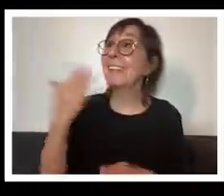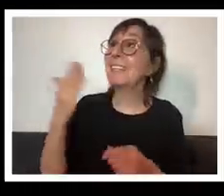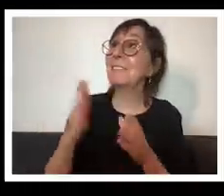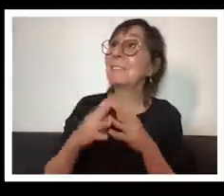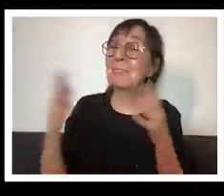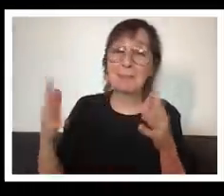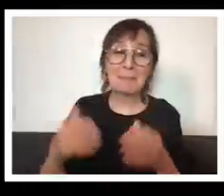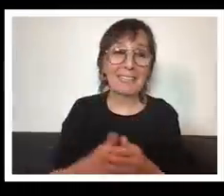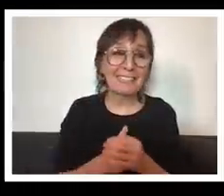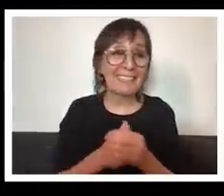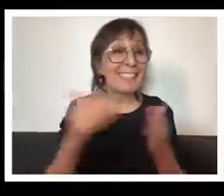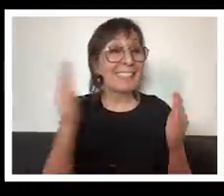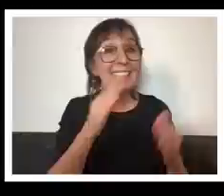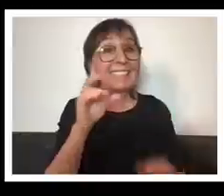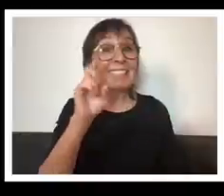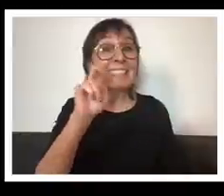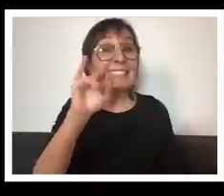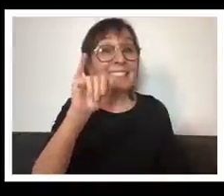denise